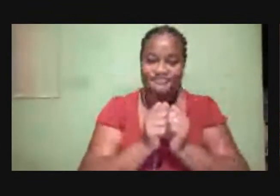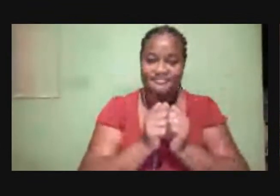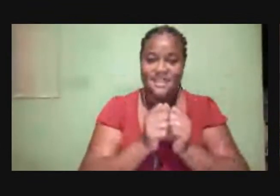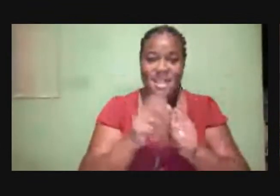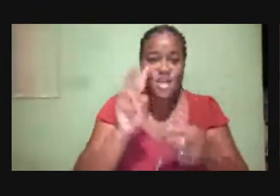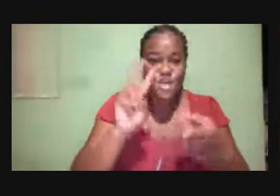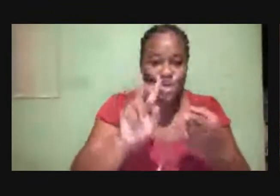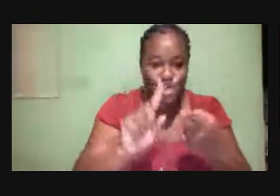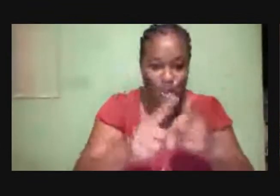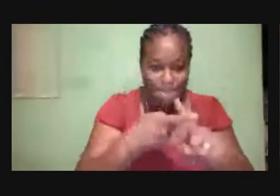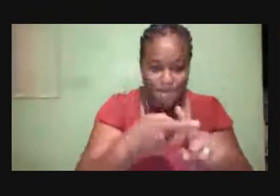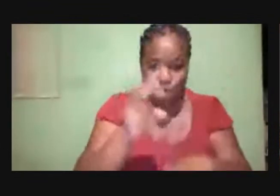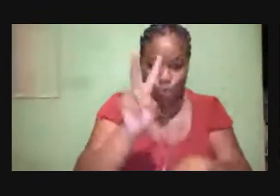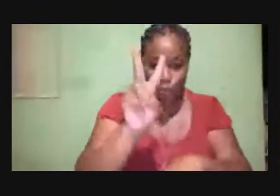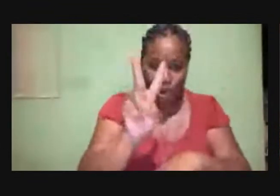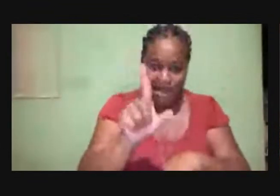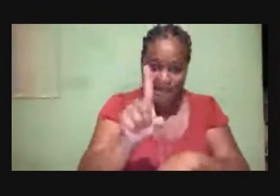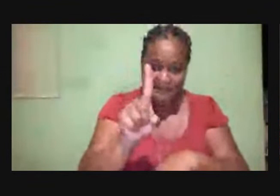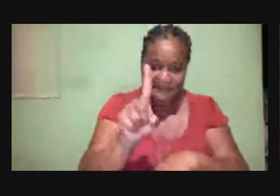Question number one.